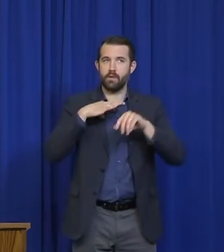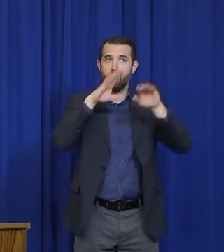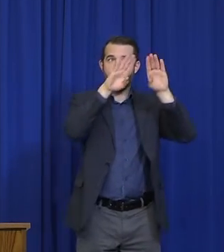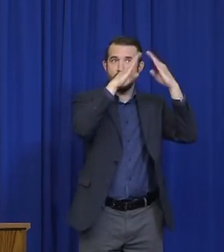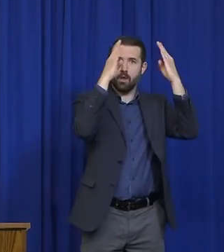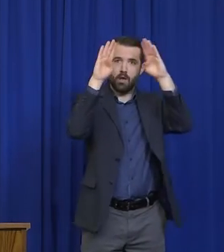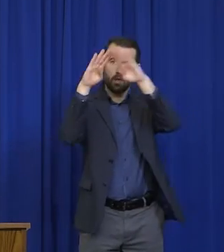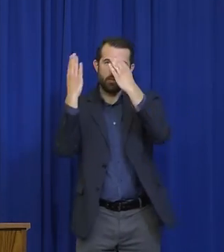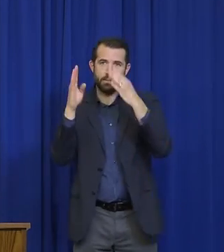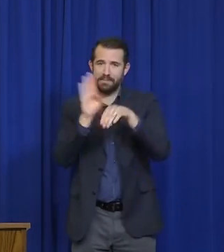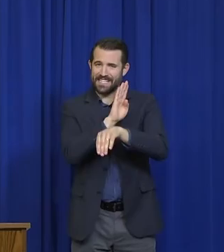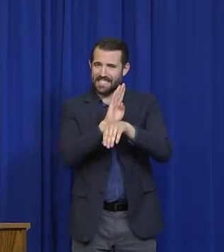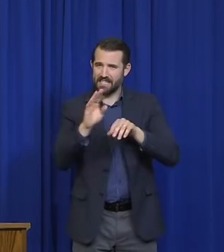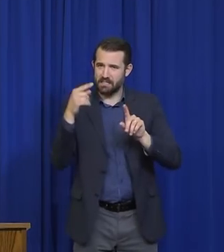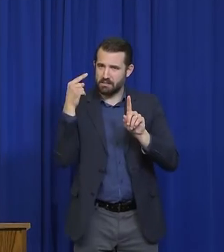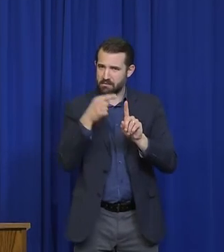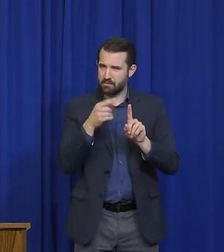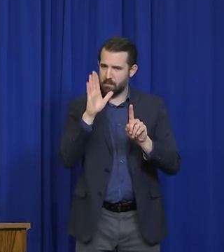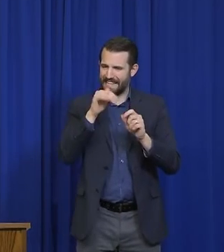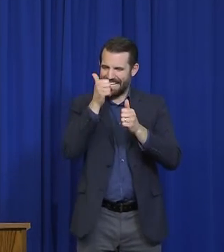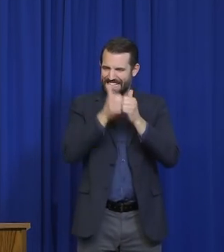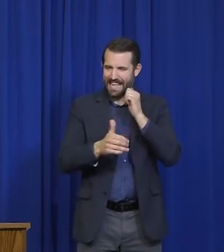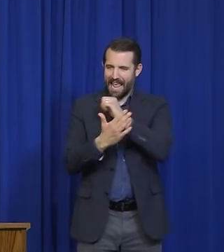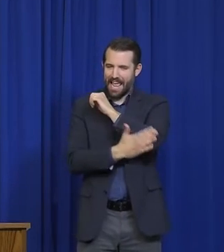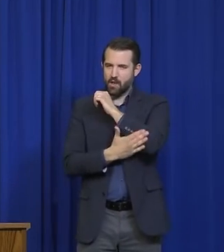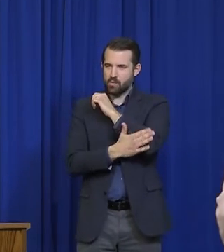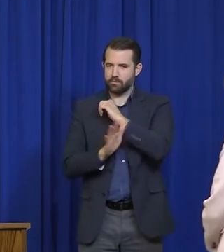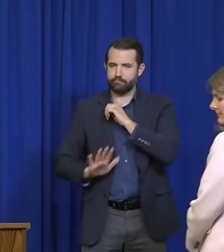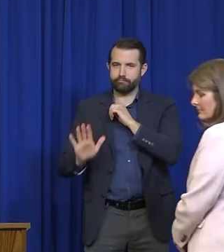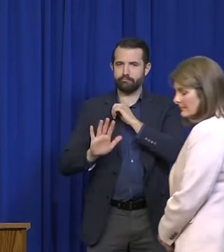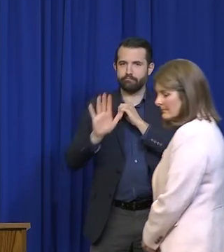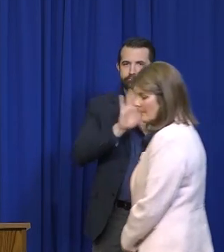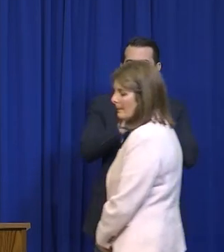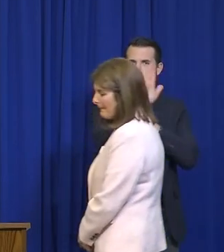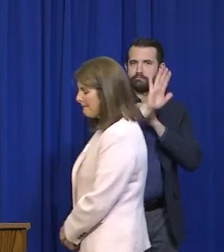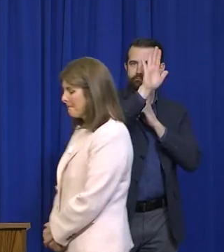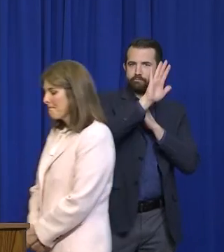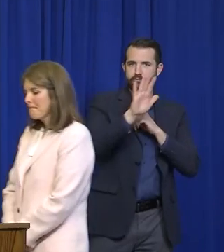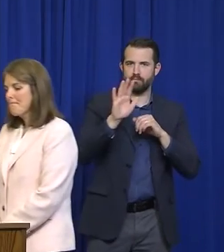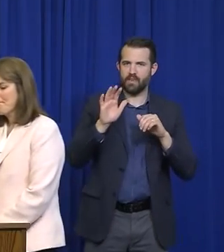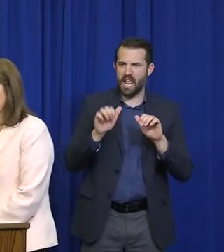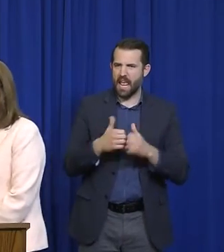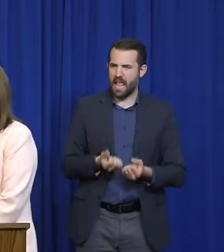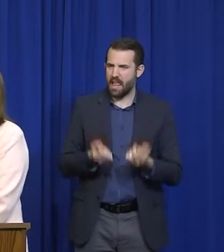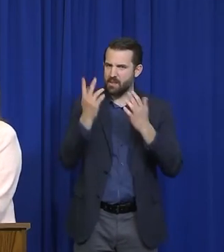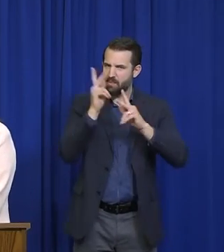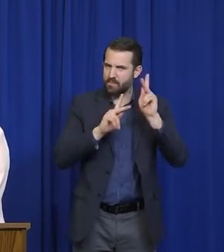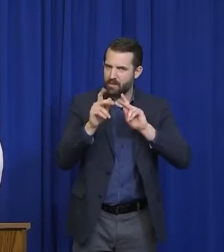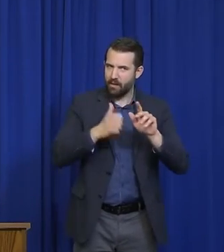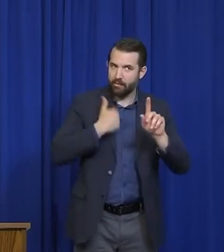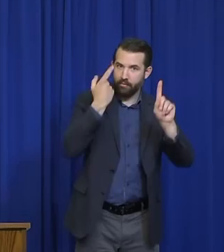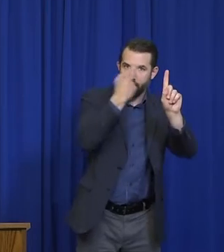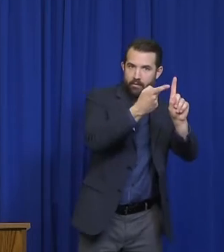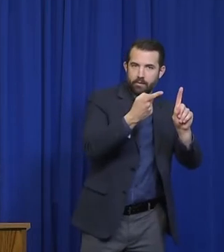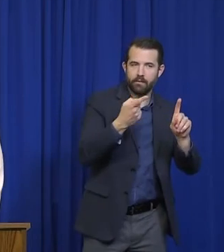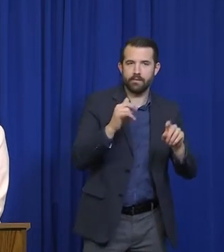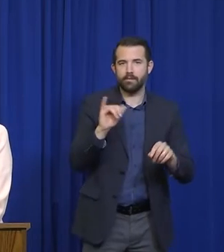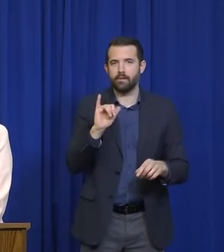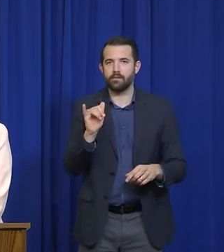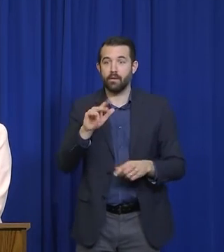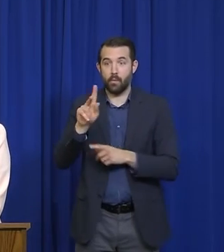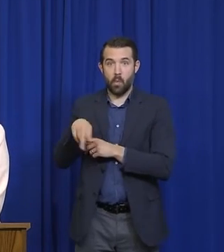COVID circumstances and population densities are much more different in Portland than, say, Greenville or Calus.